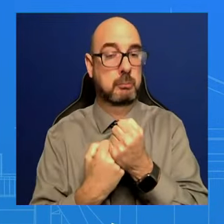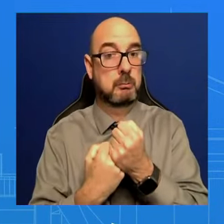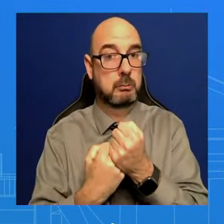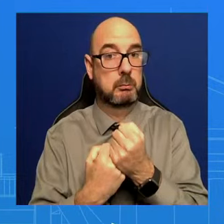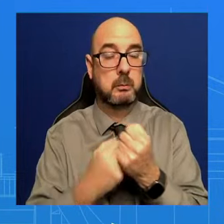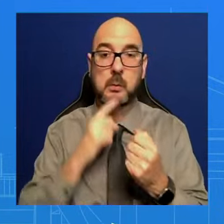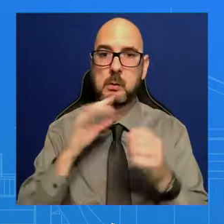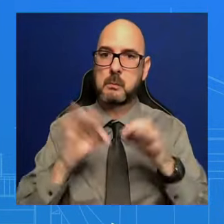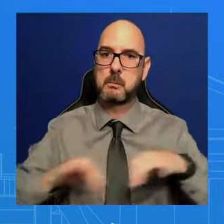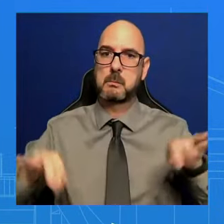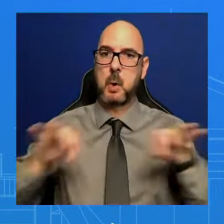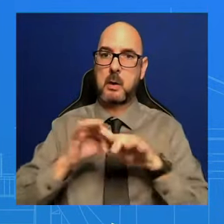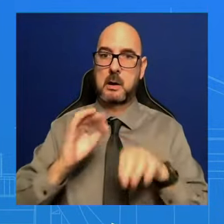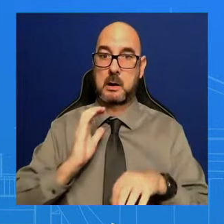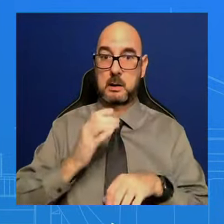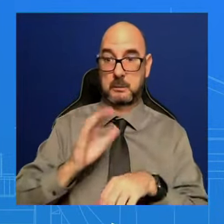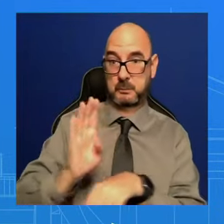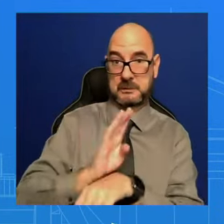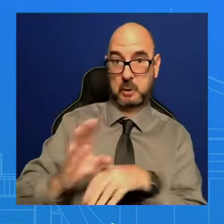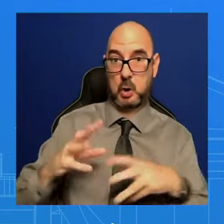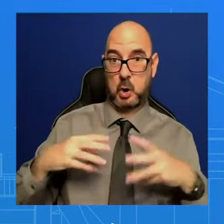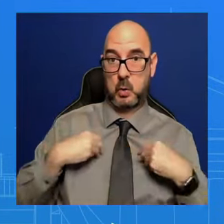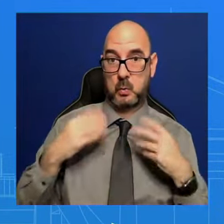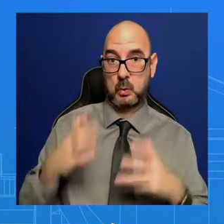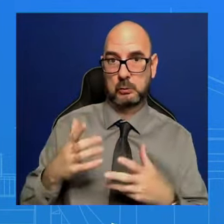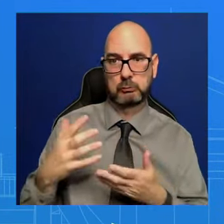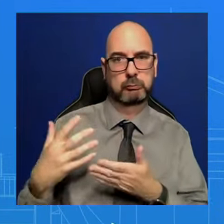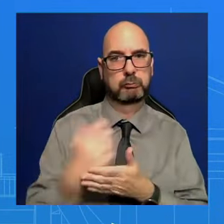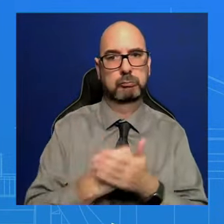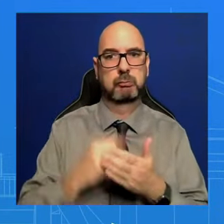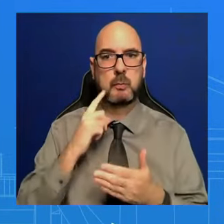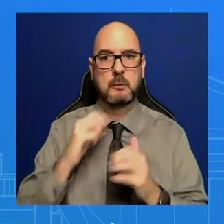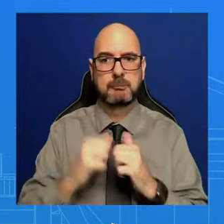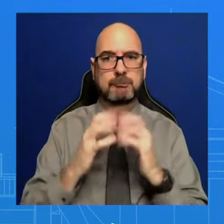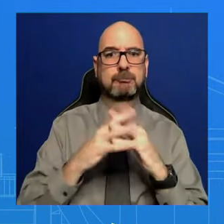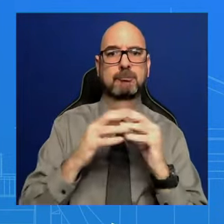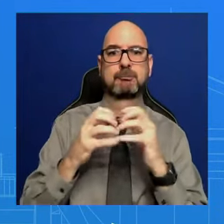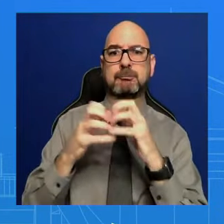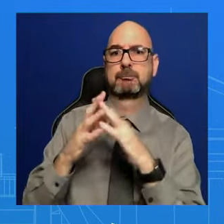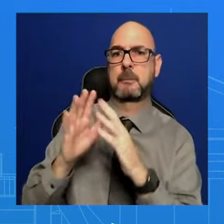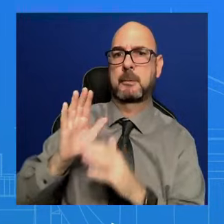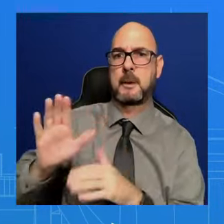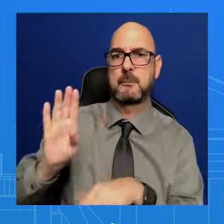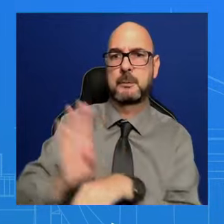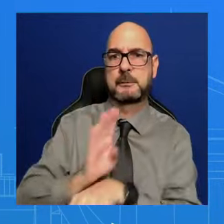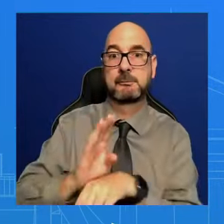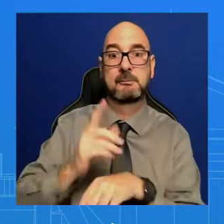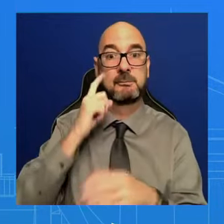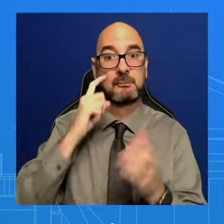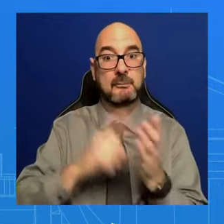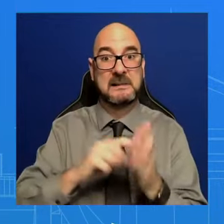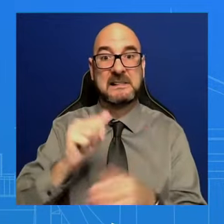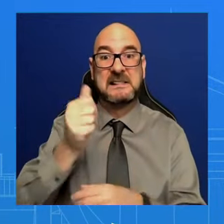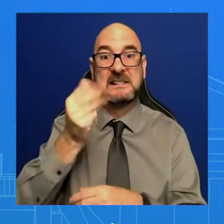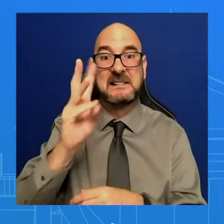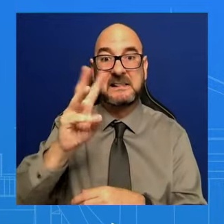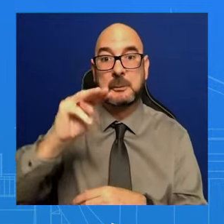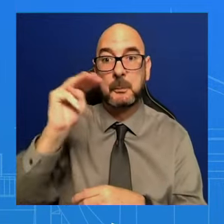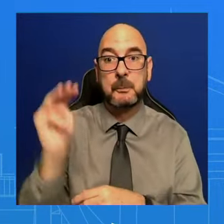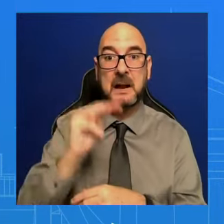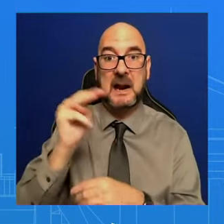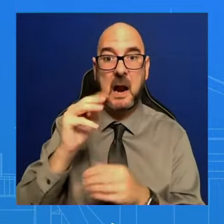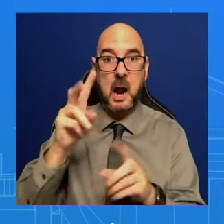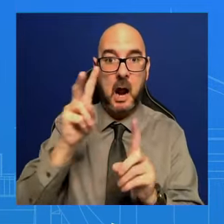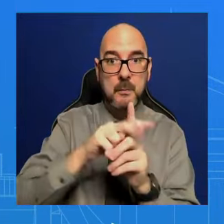to start a business. We've seen 16 million applications that were started under this administration over the past three